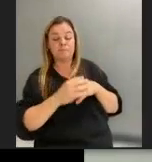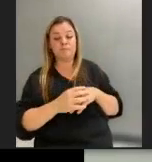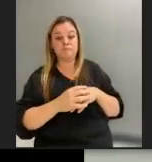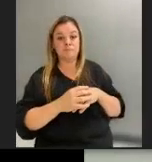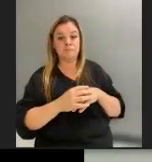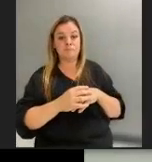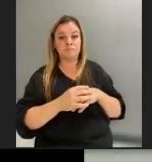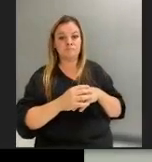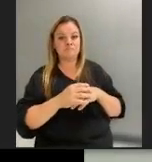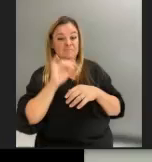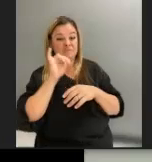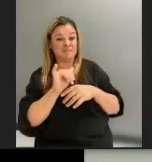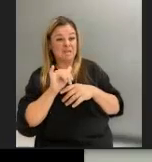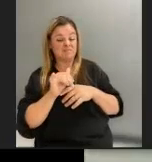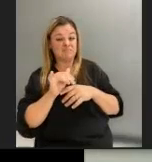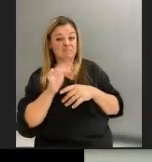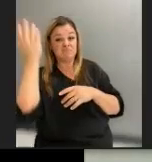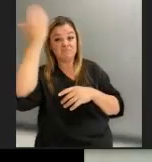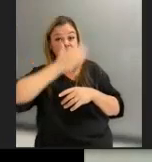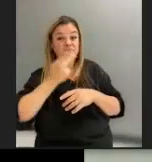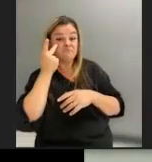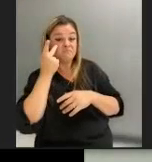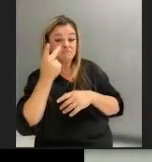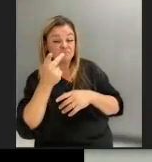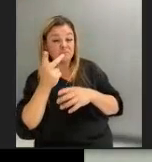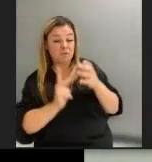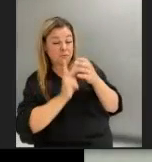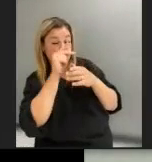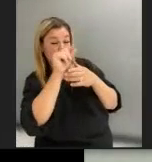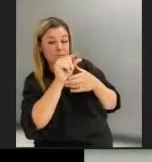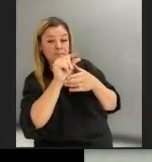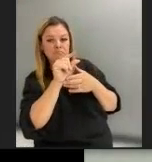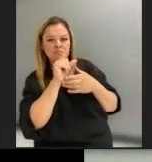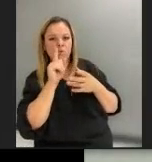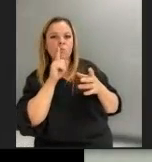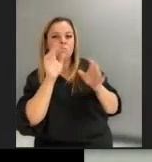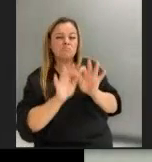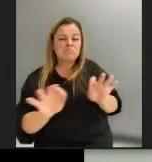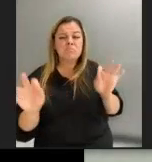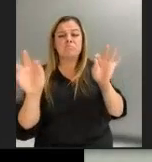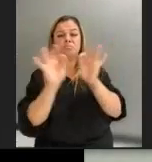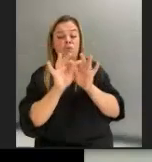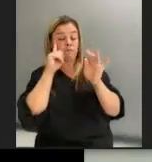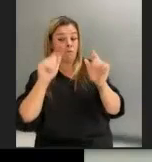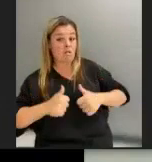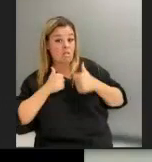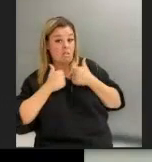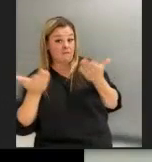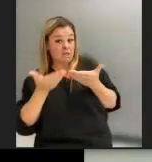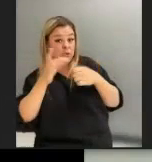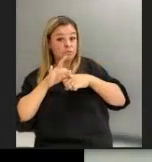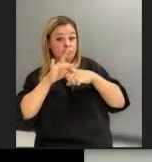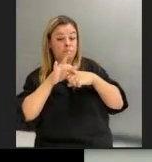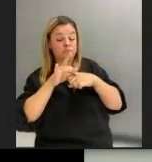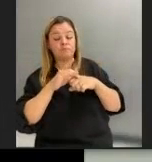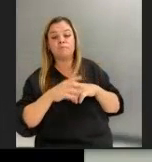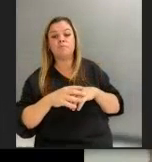This invisible forest of phytoplankton is critical to life on Earth. Phytoplankton